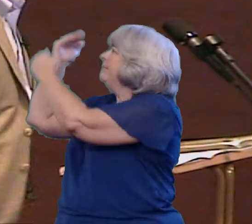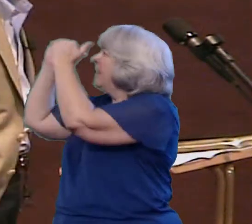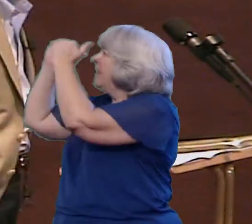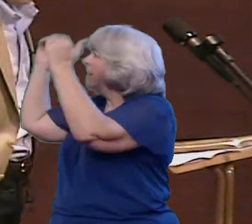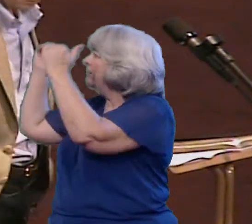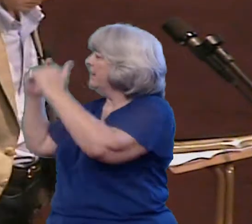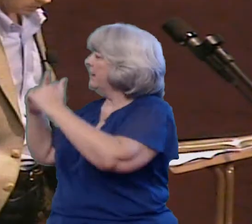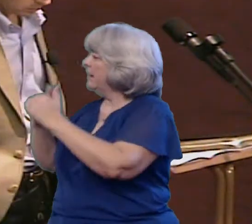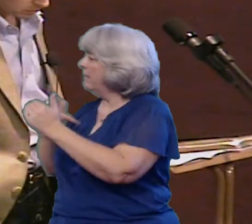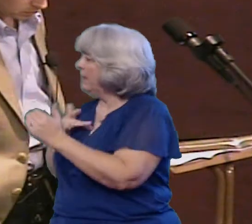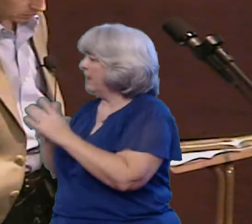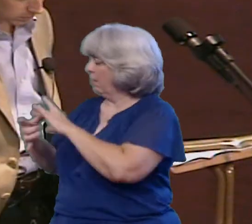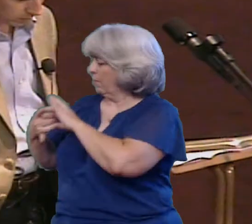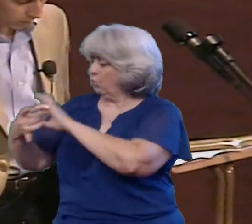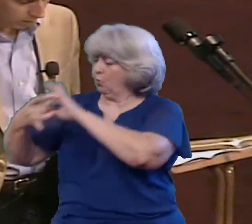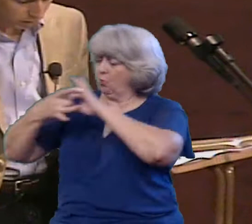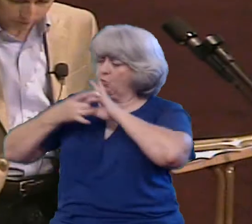one another